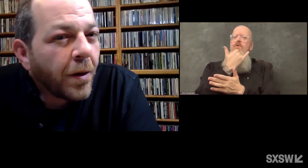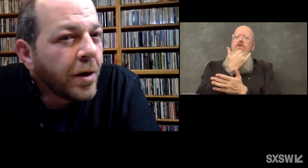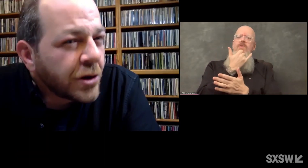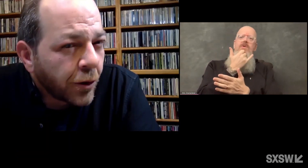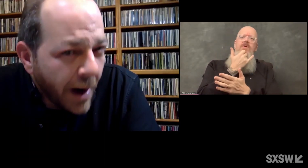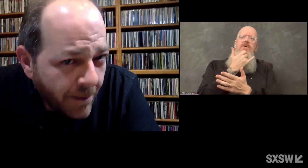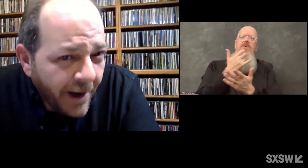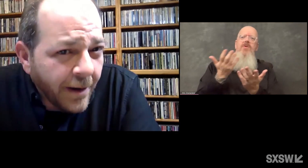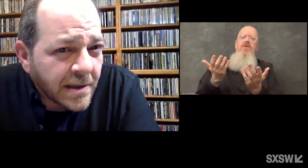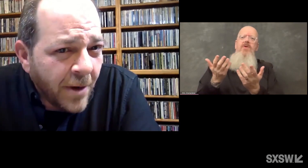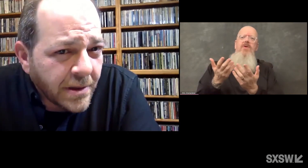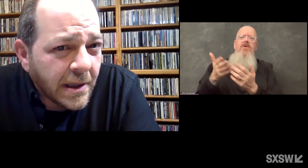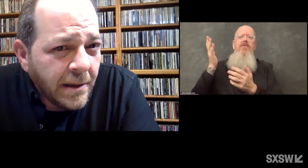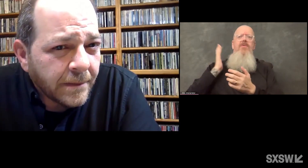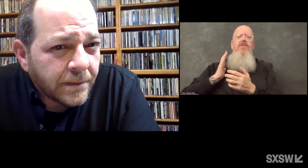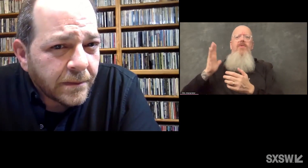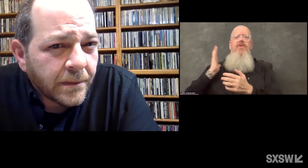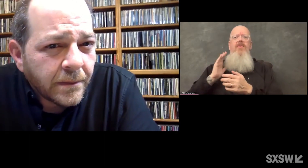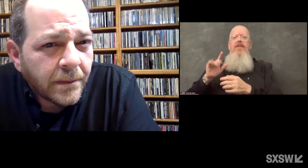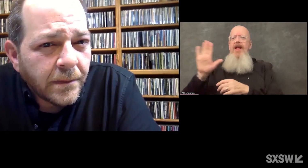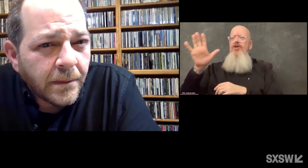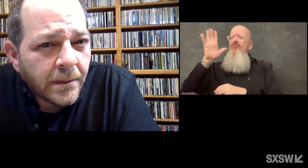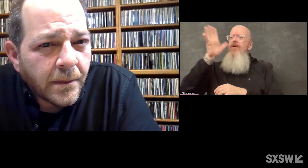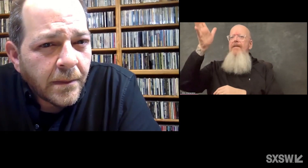Were those your grandparents mostly?